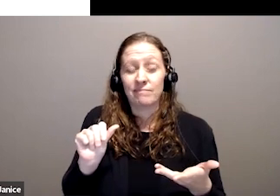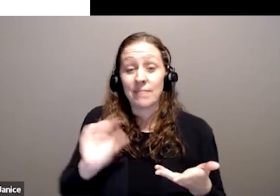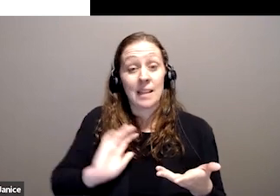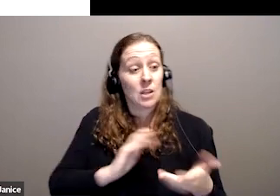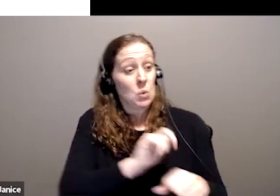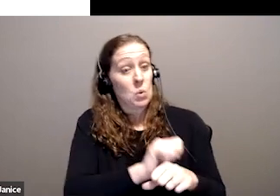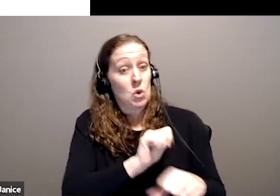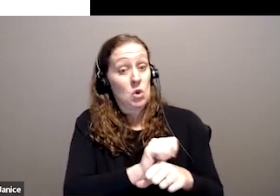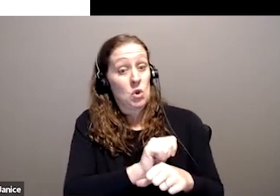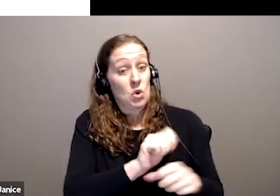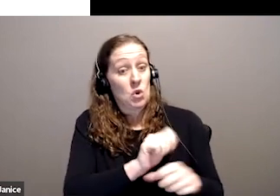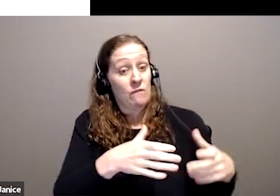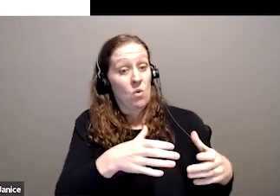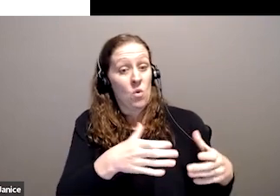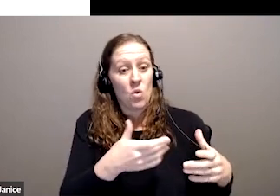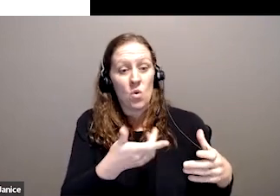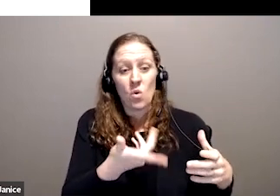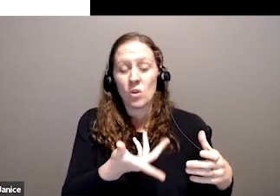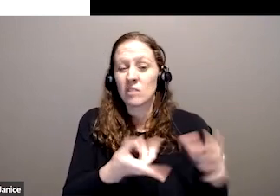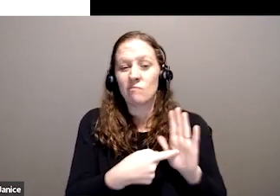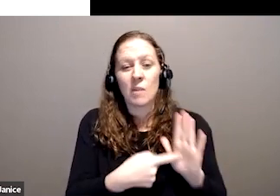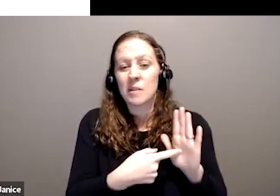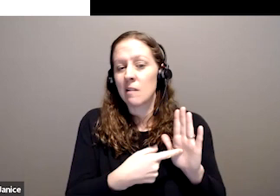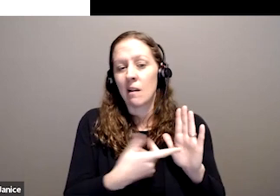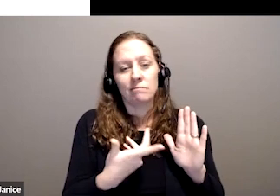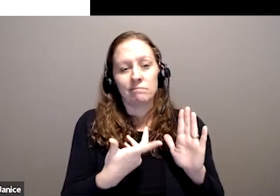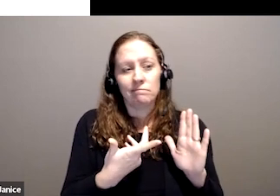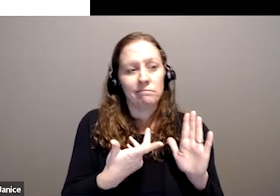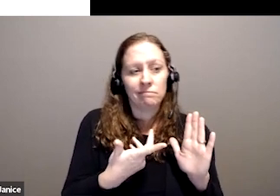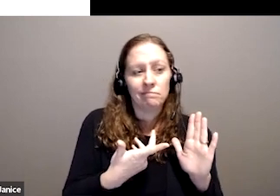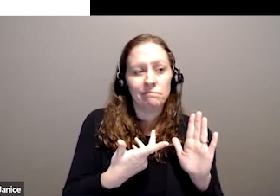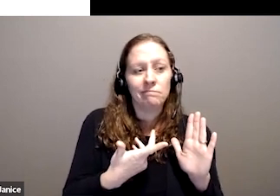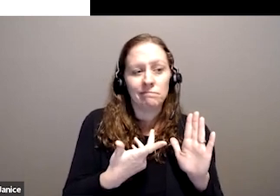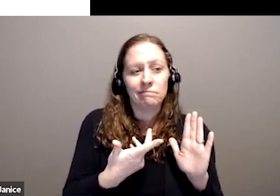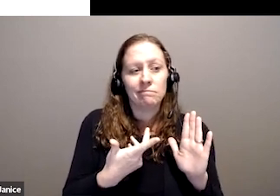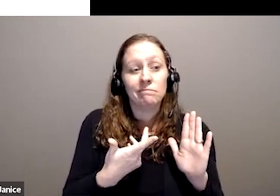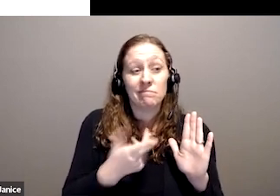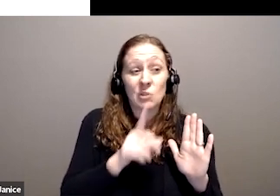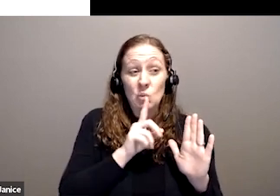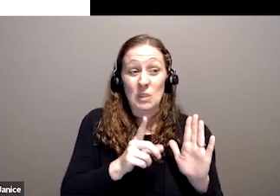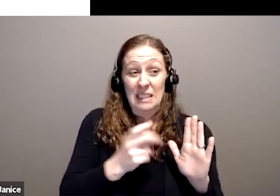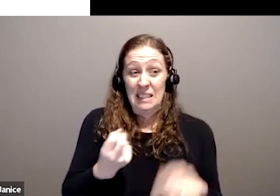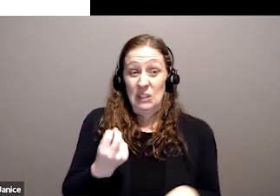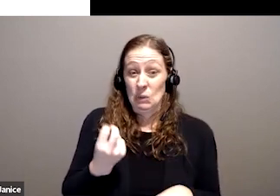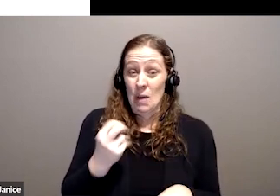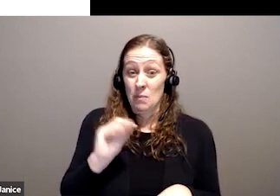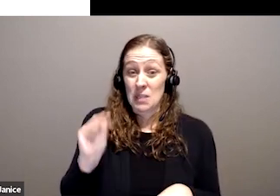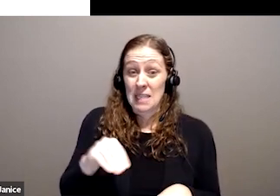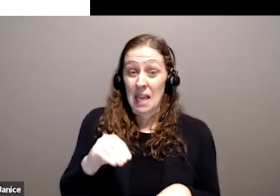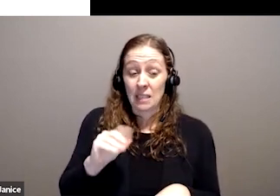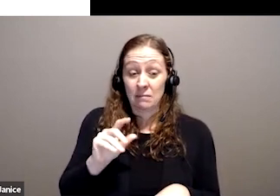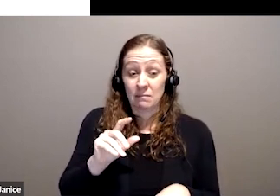workforce. There are 2.1 million people with disability of working age, which is 12% of Australia's working age